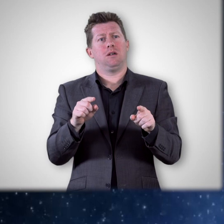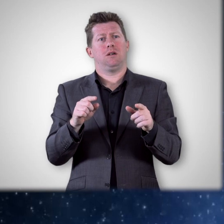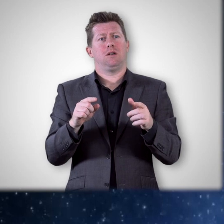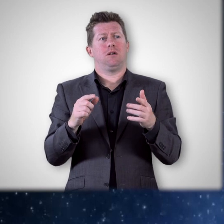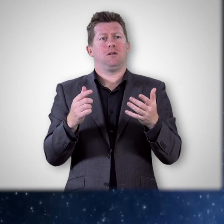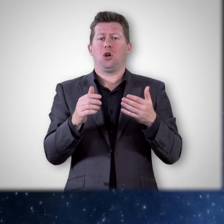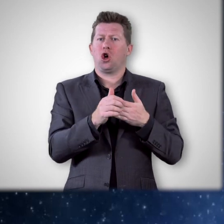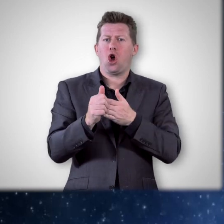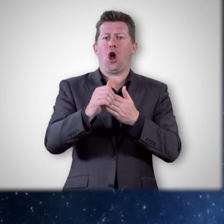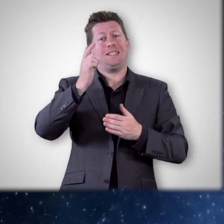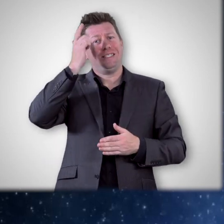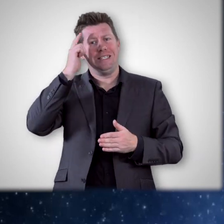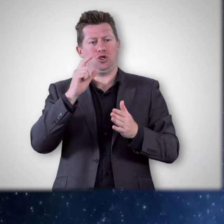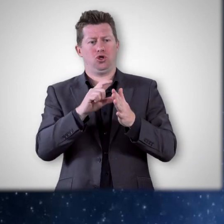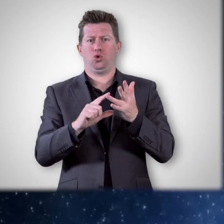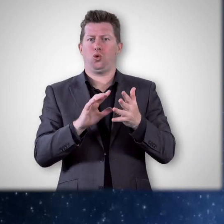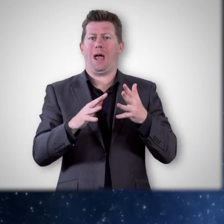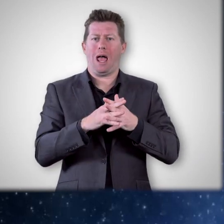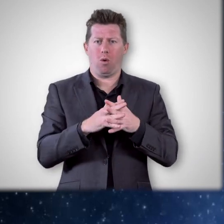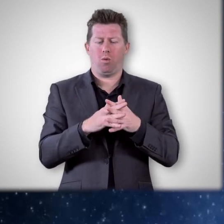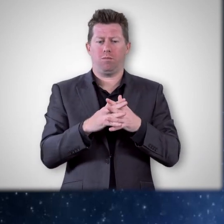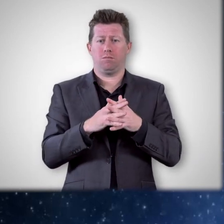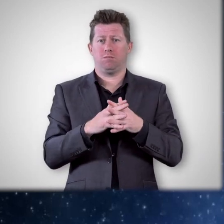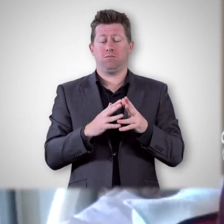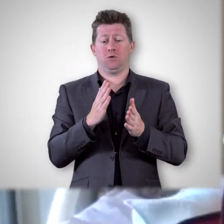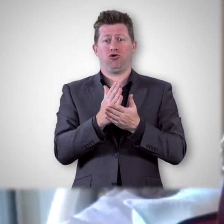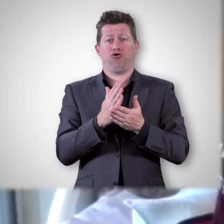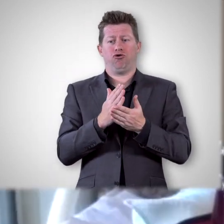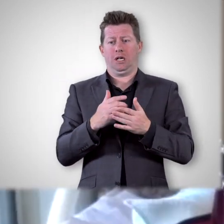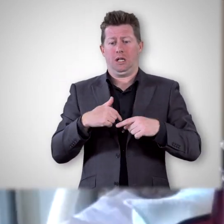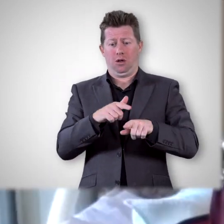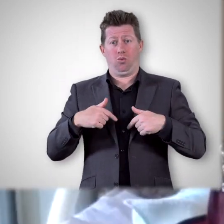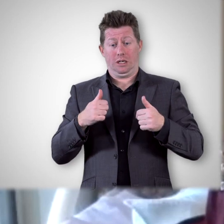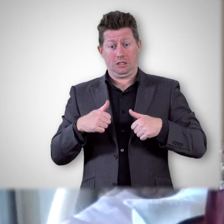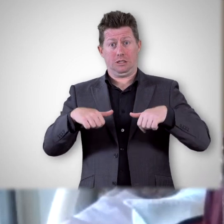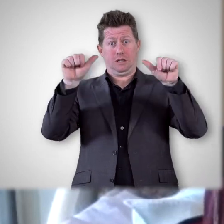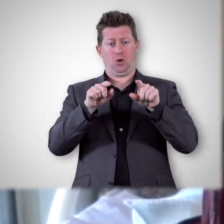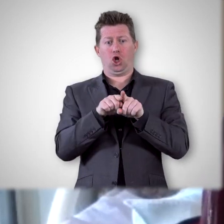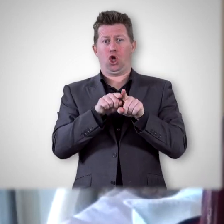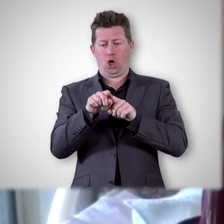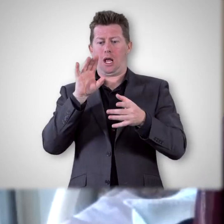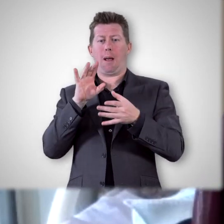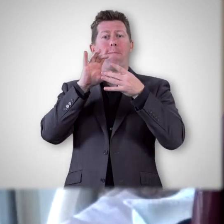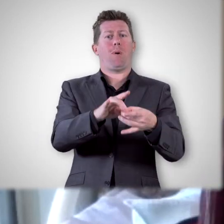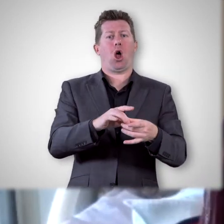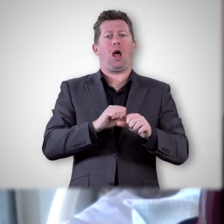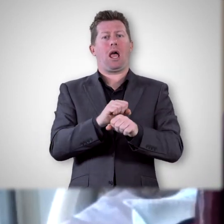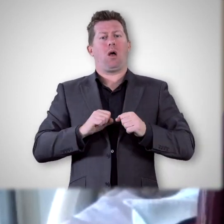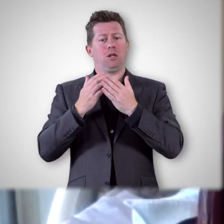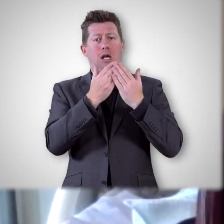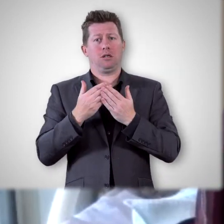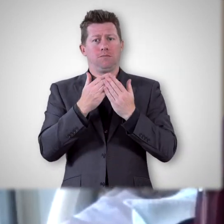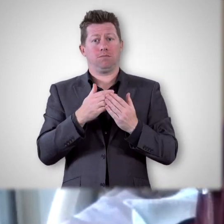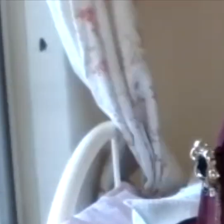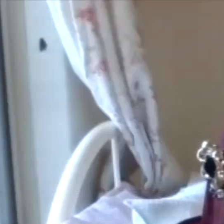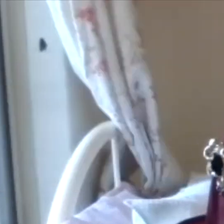guides educators to do this. It highlights that there are many ways to successfully learn and apply